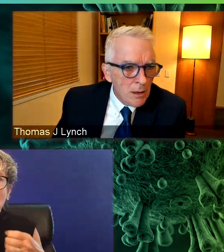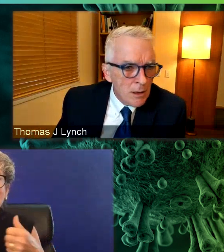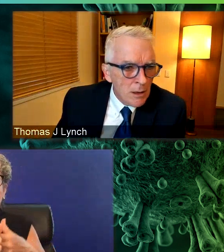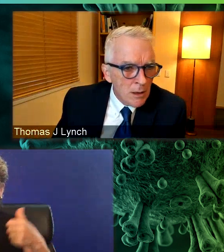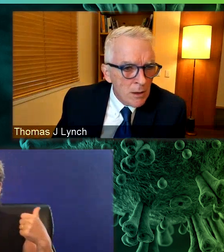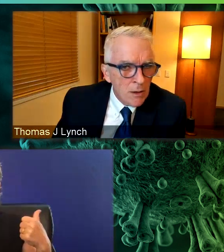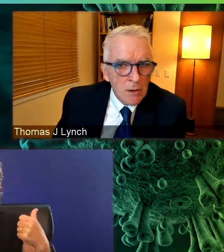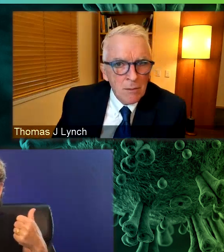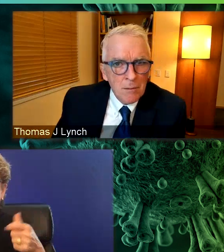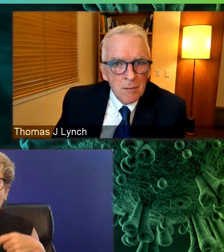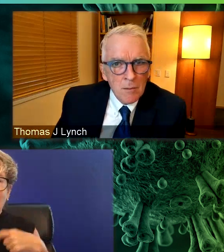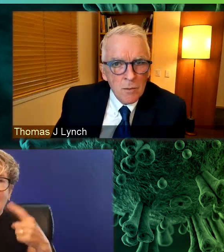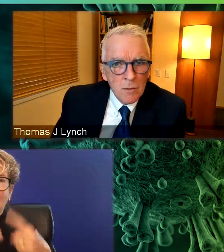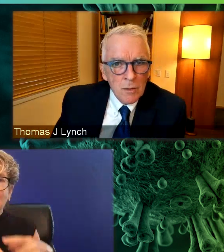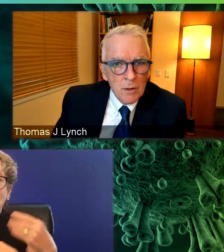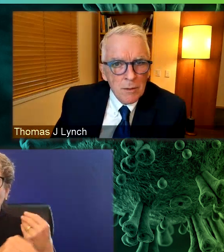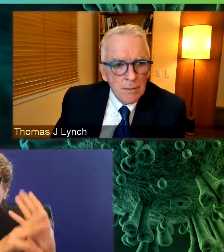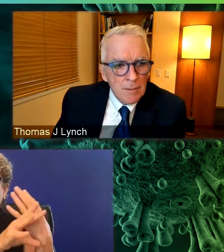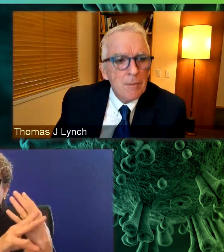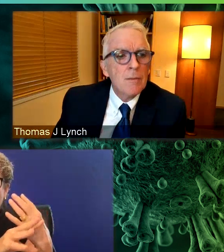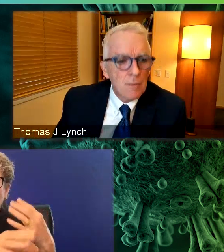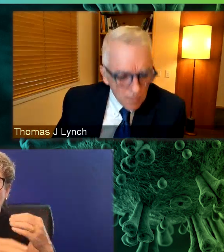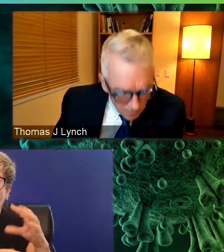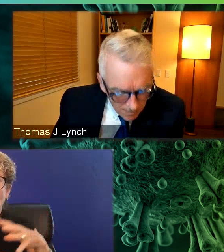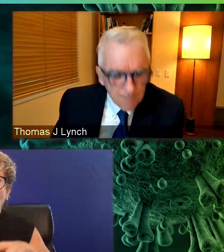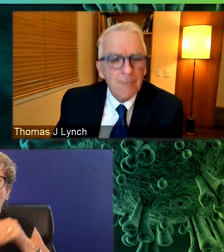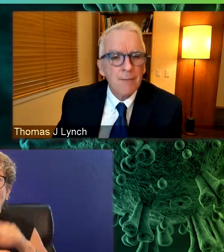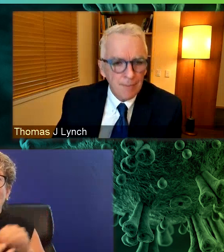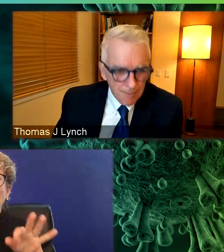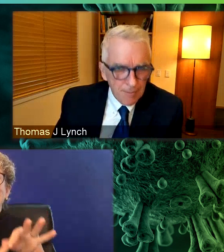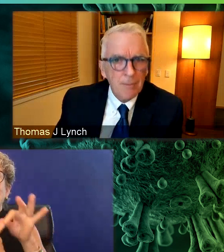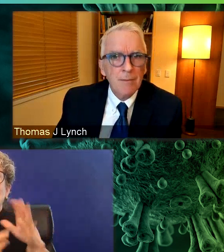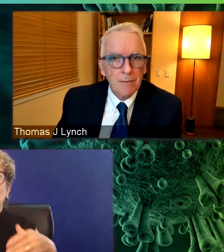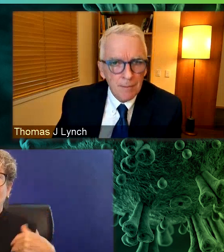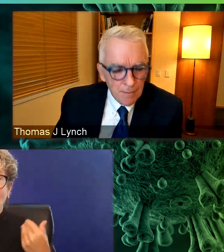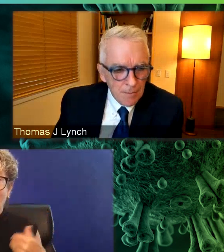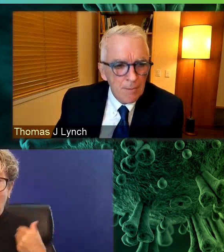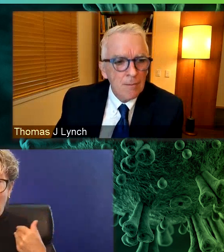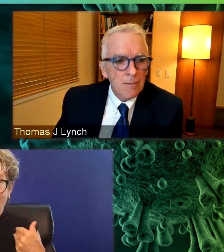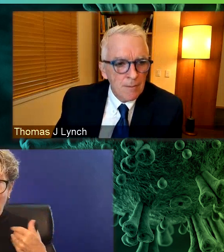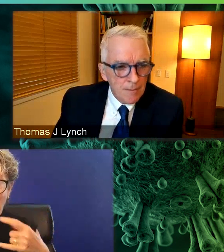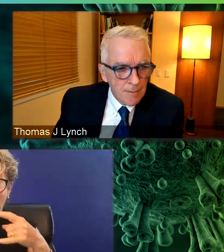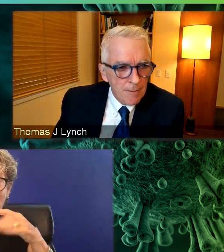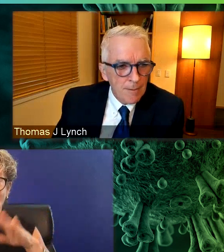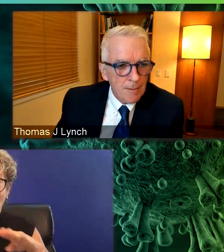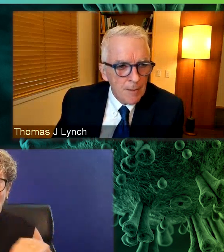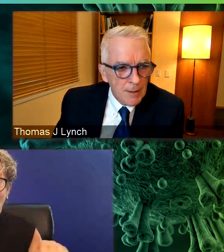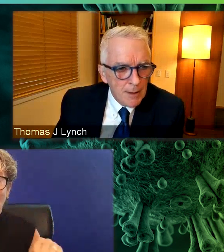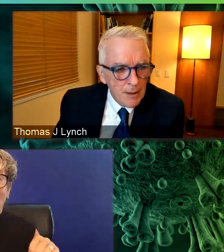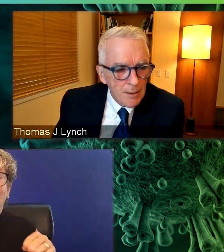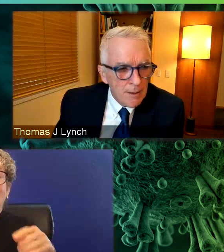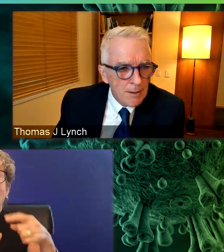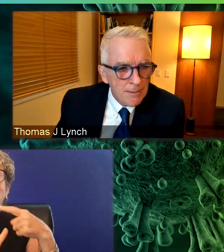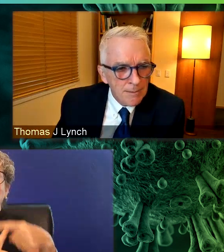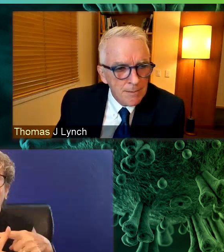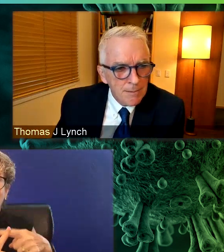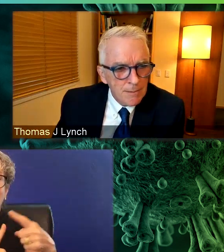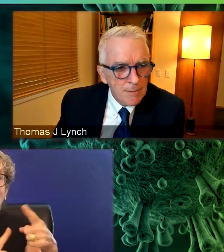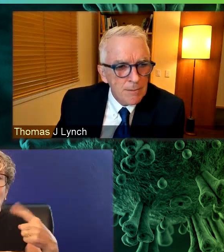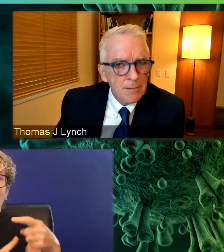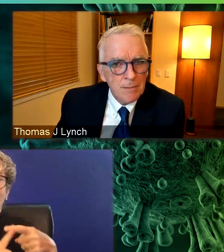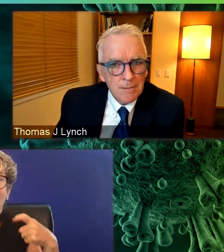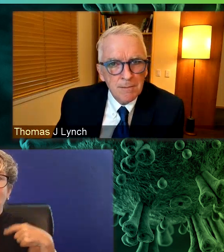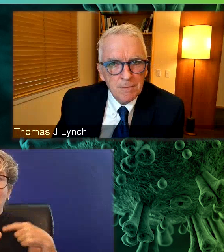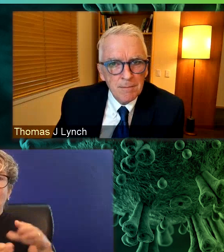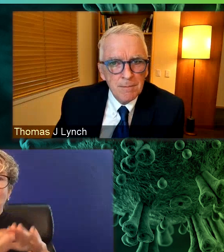year with remote learning, especially for younger kids, especially for kids coming from communities of color, where we've seen